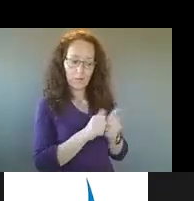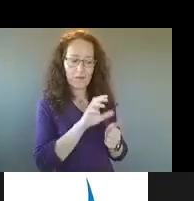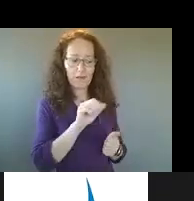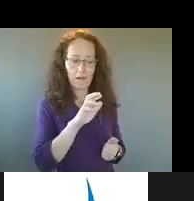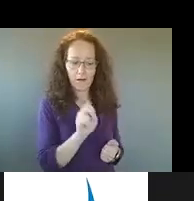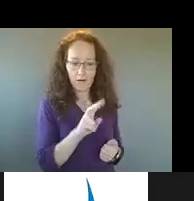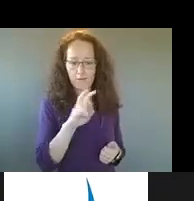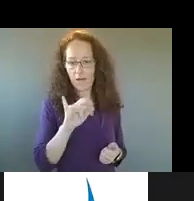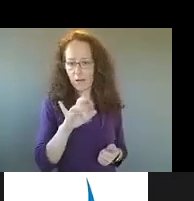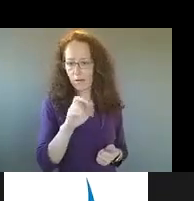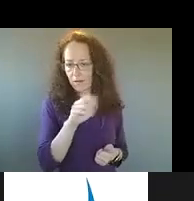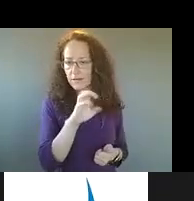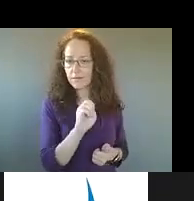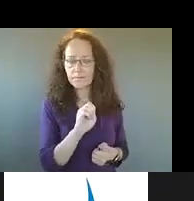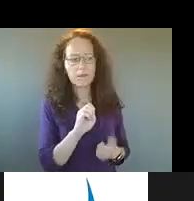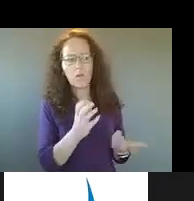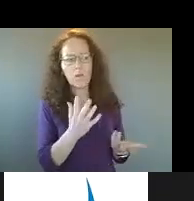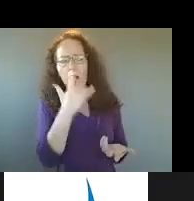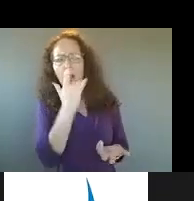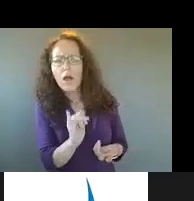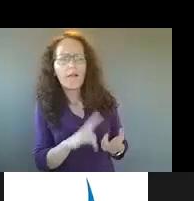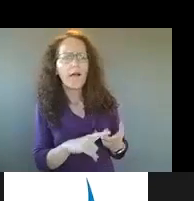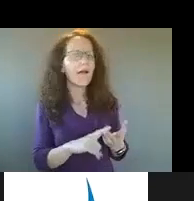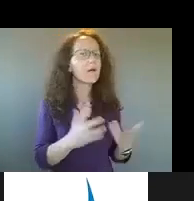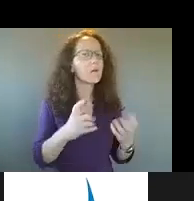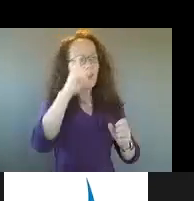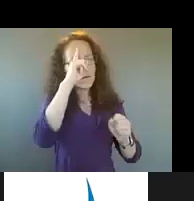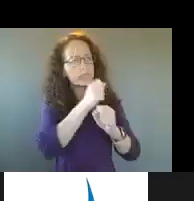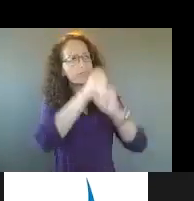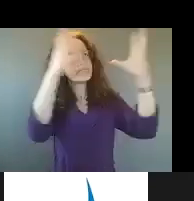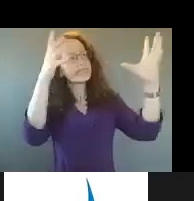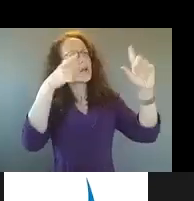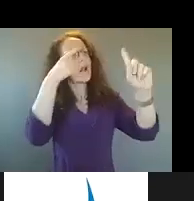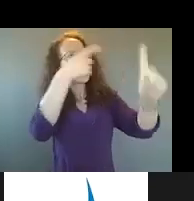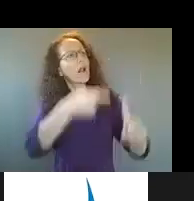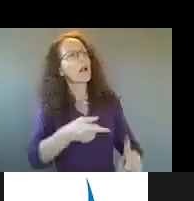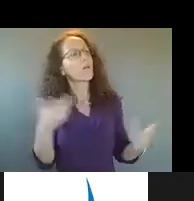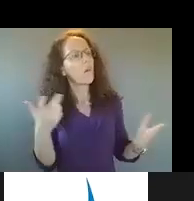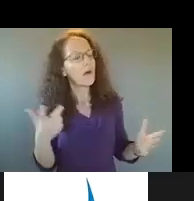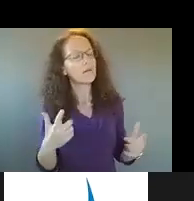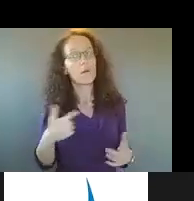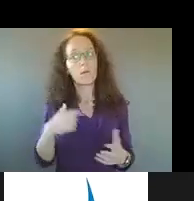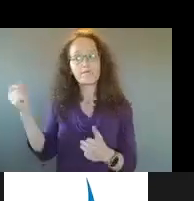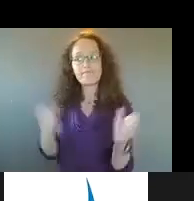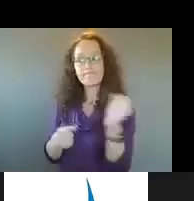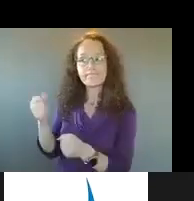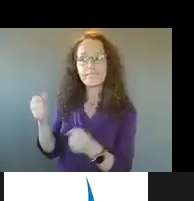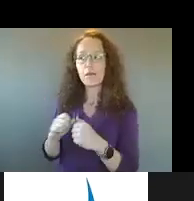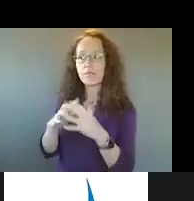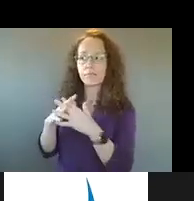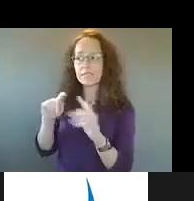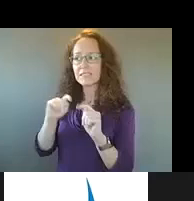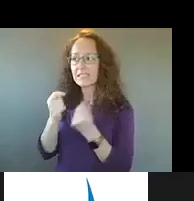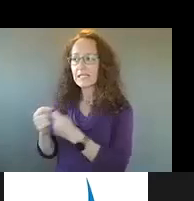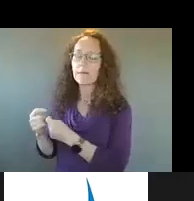work and, uh, begin to think about what it could look like in Minneapolis while we established teams and started to get frontline workers out engaging with, uh,